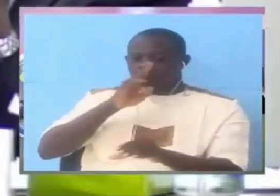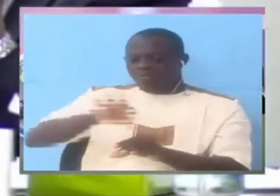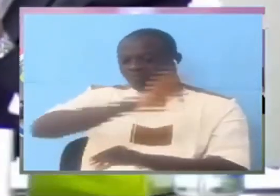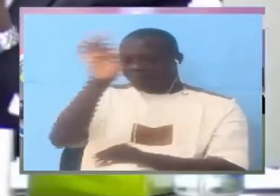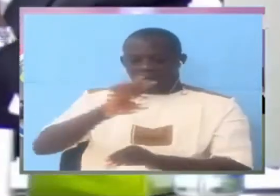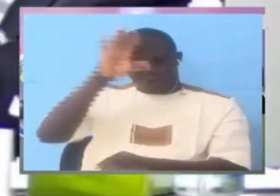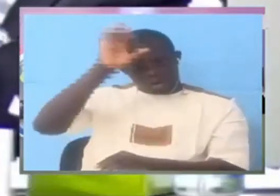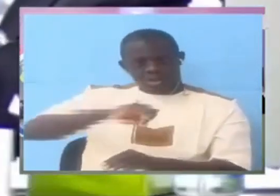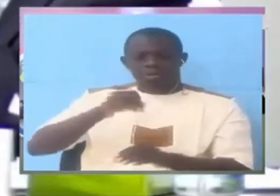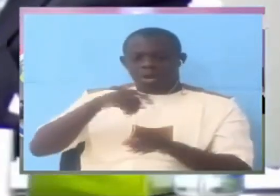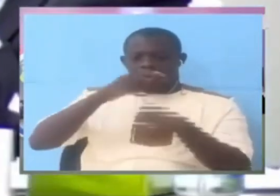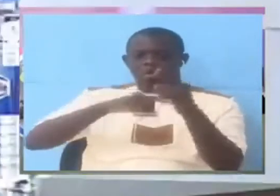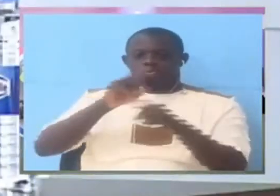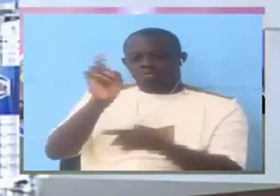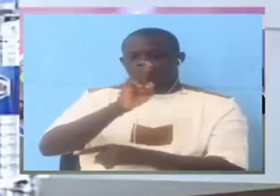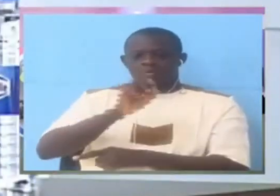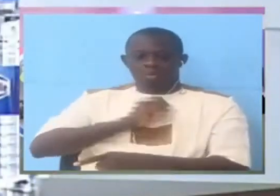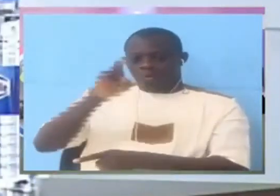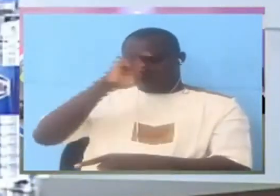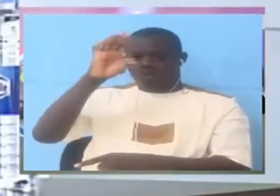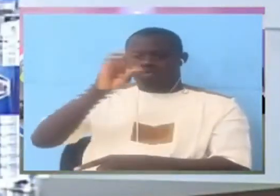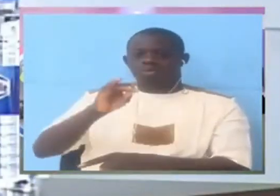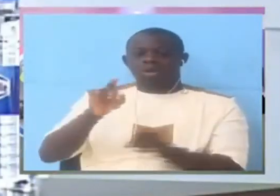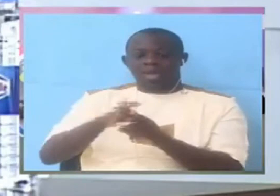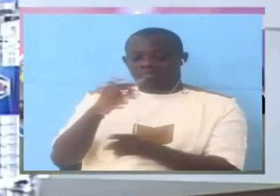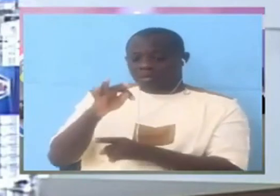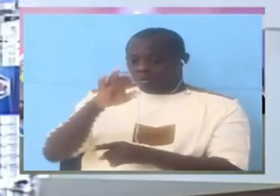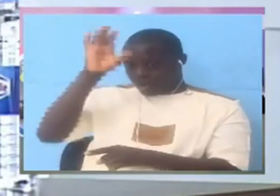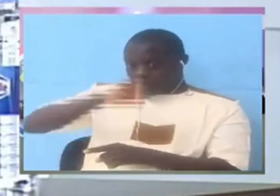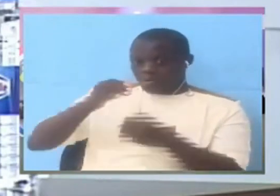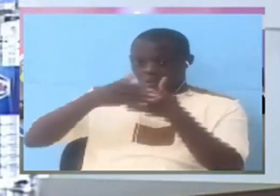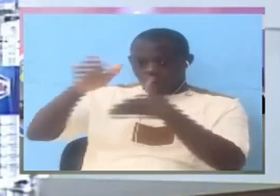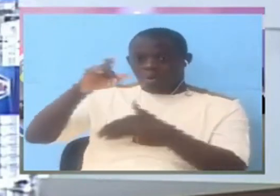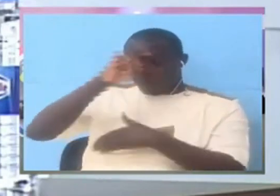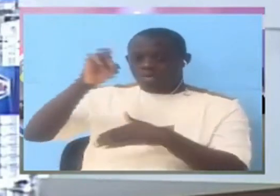what he was doing makes him what? Makes him very good